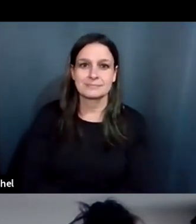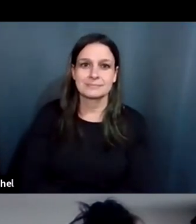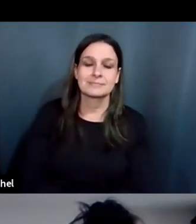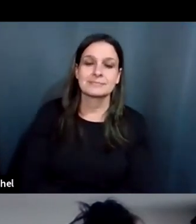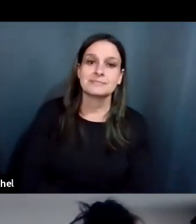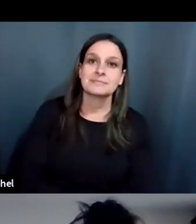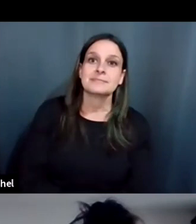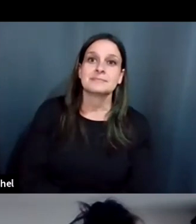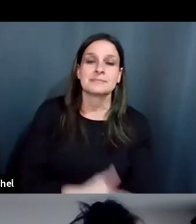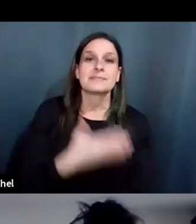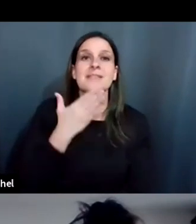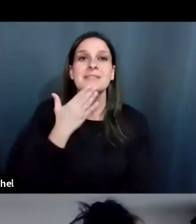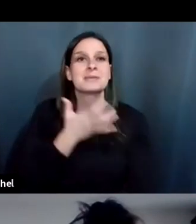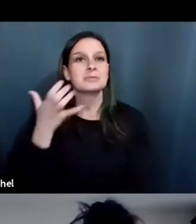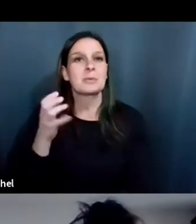Thank you so much.